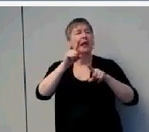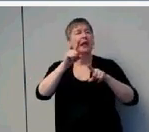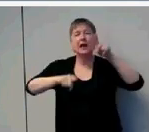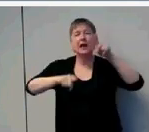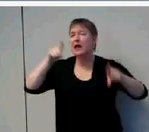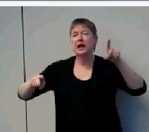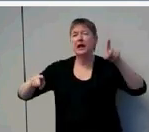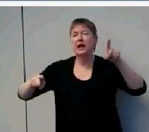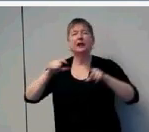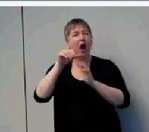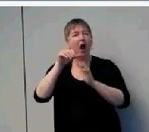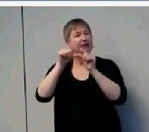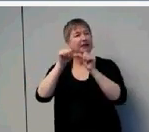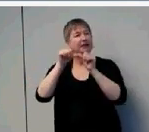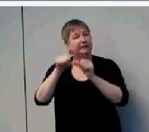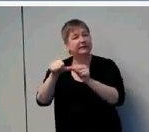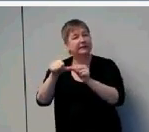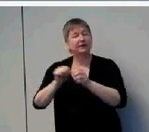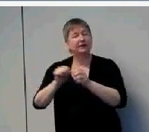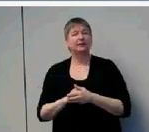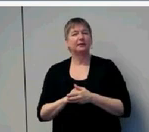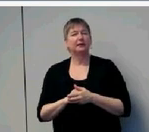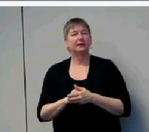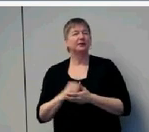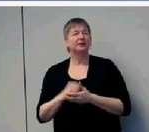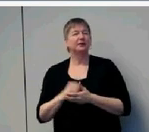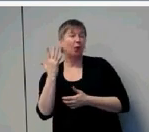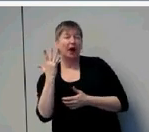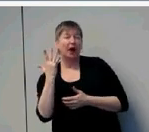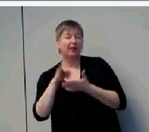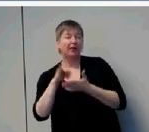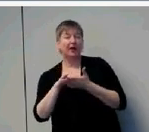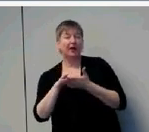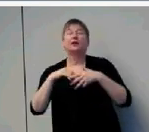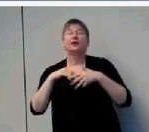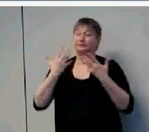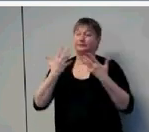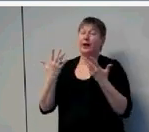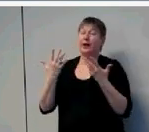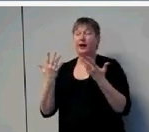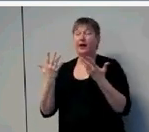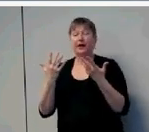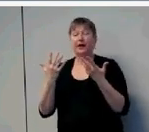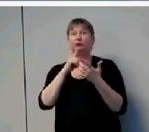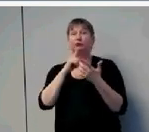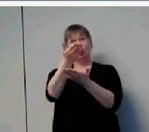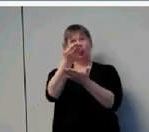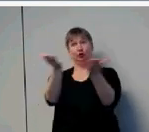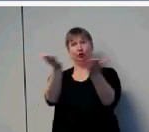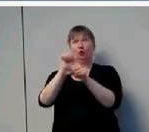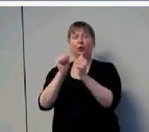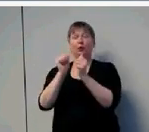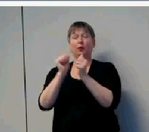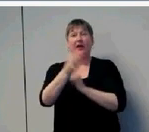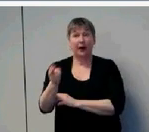is it that we think that they might have inconsistent access? Well, you probably see this every day, but there are several I'll point